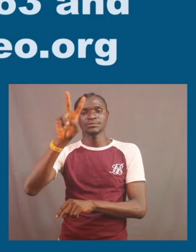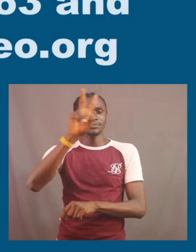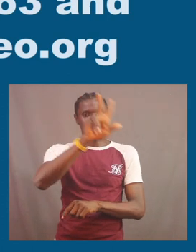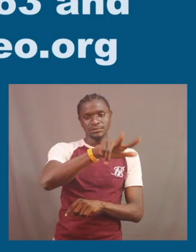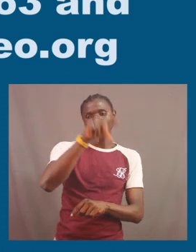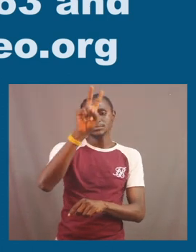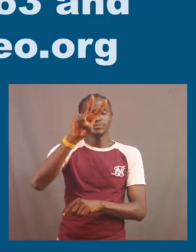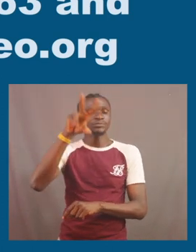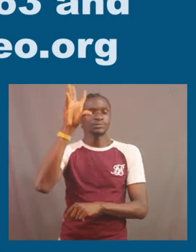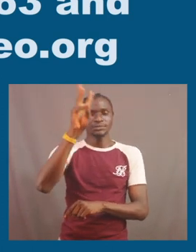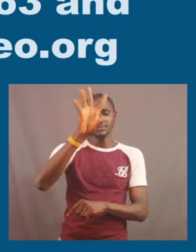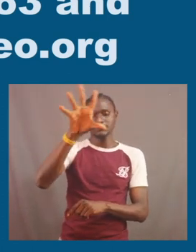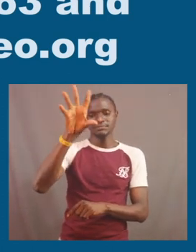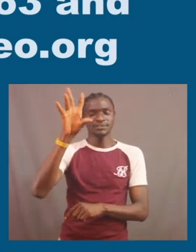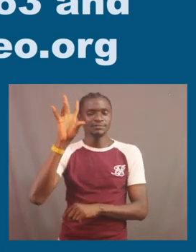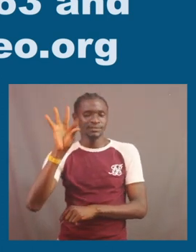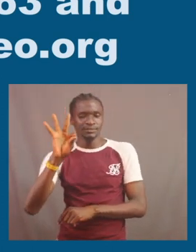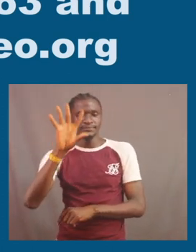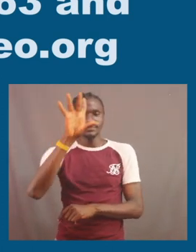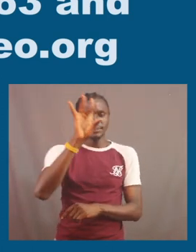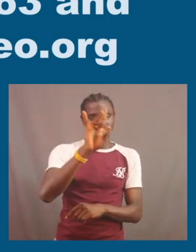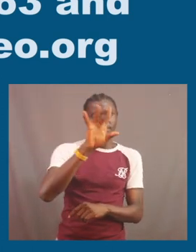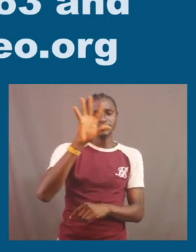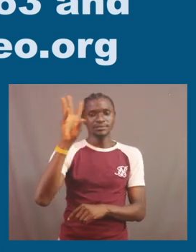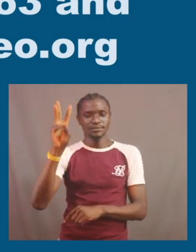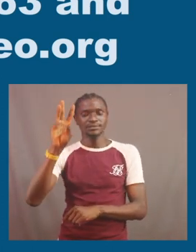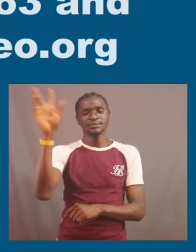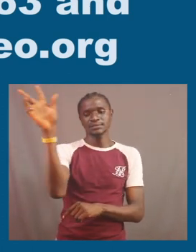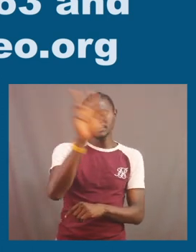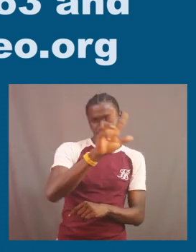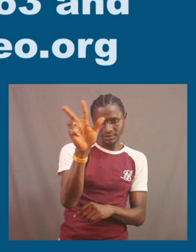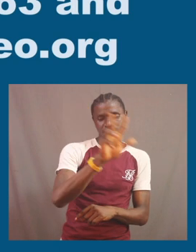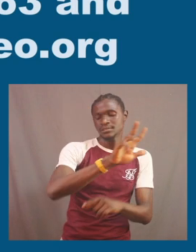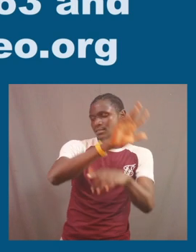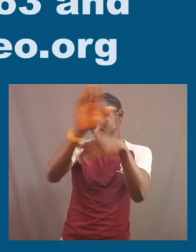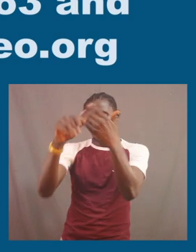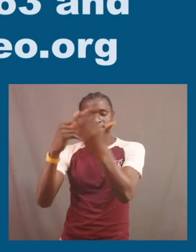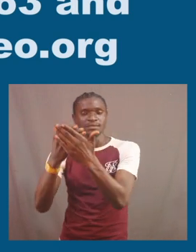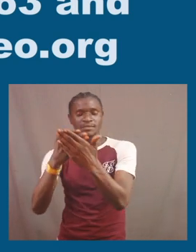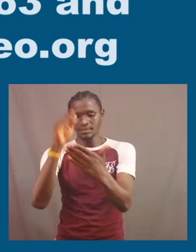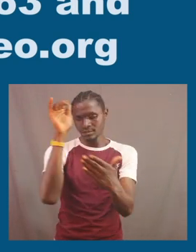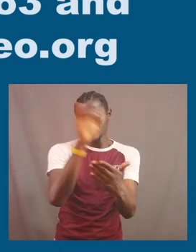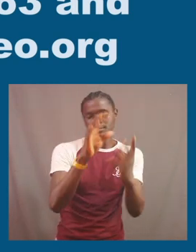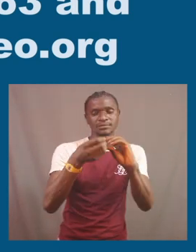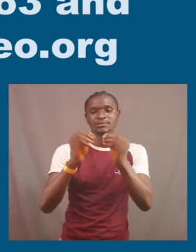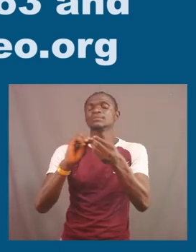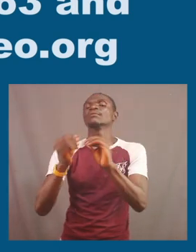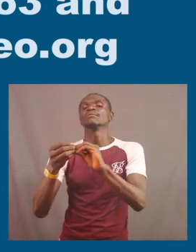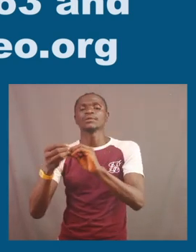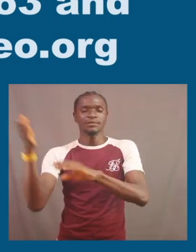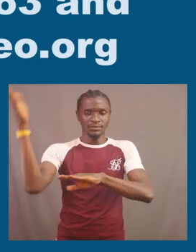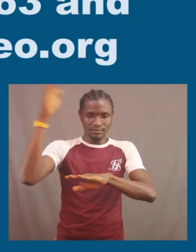-32659-863 and plus 2-3272-651